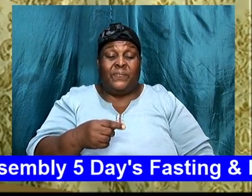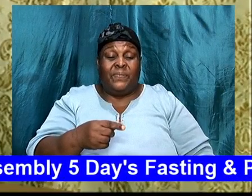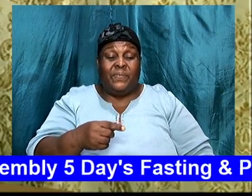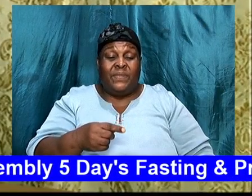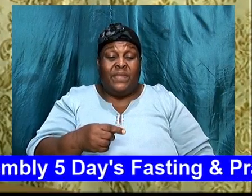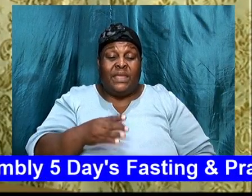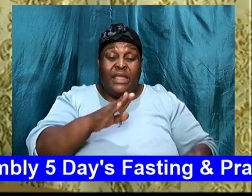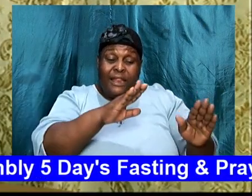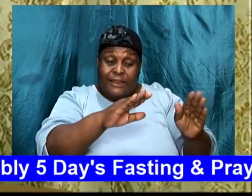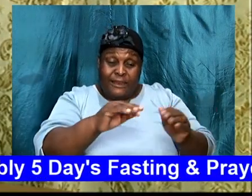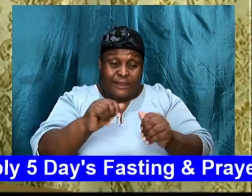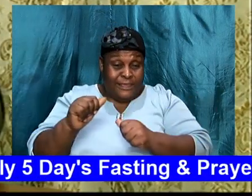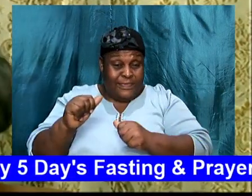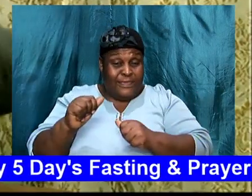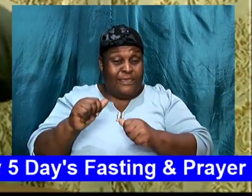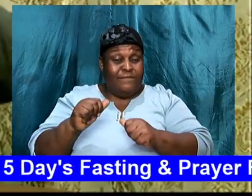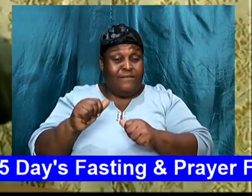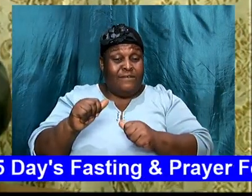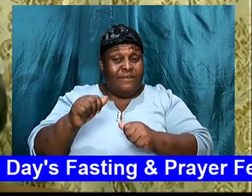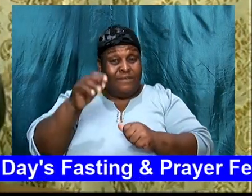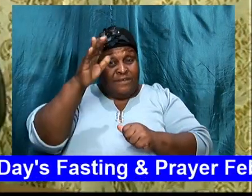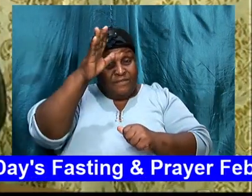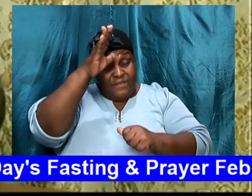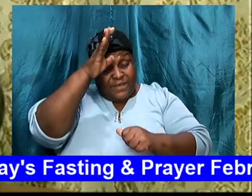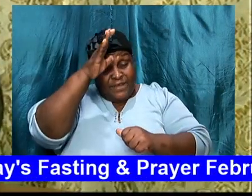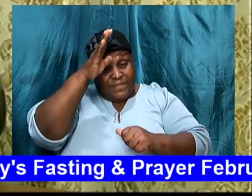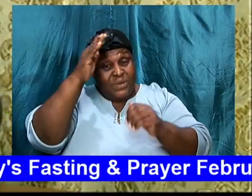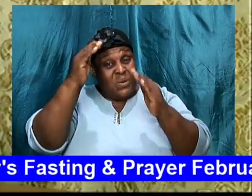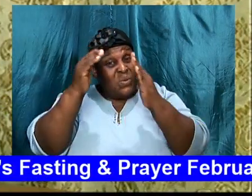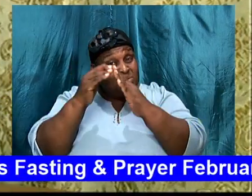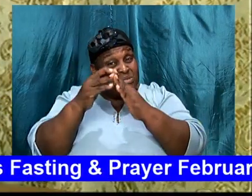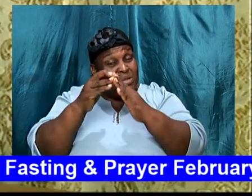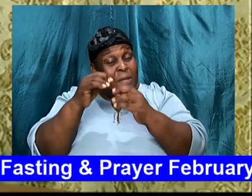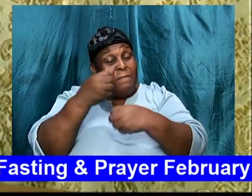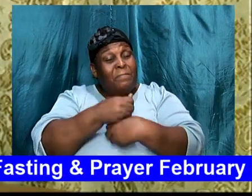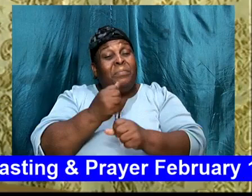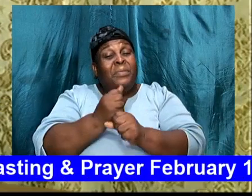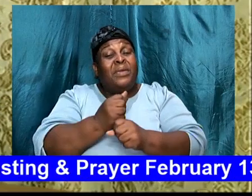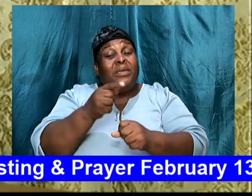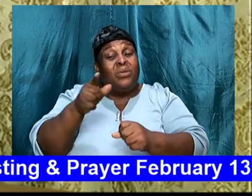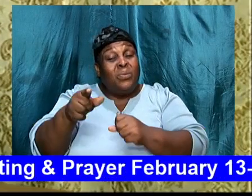leave your father house, and I am going to, make of you, a great nation,